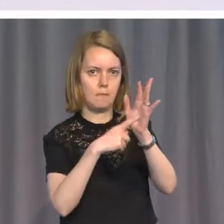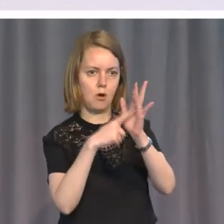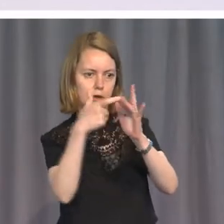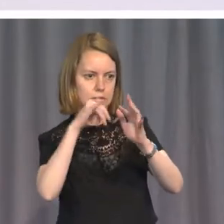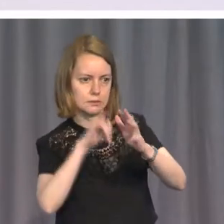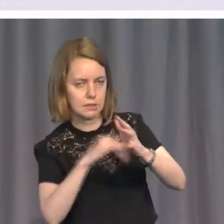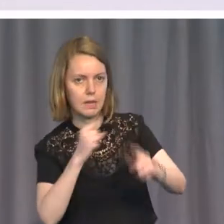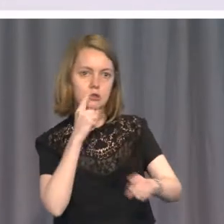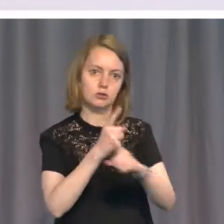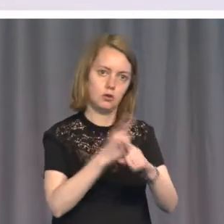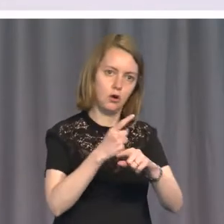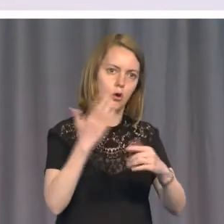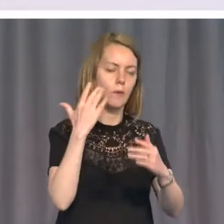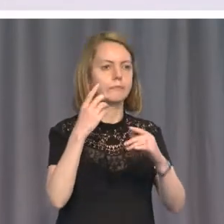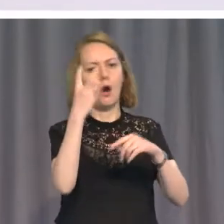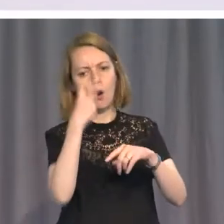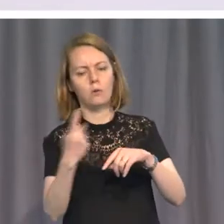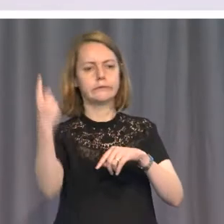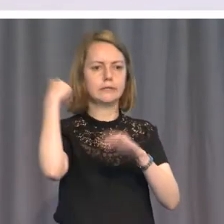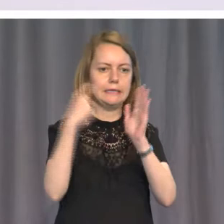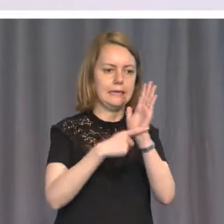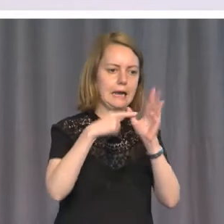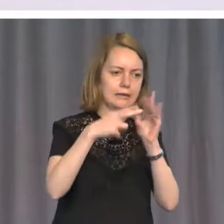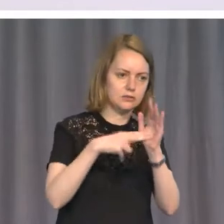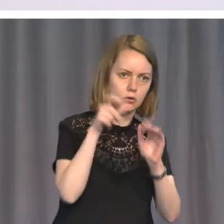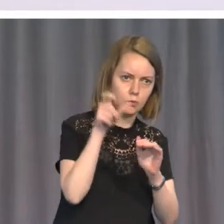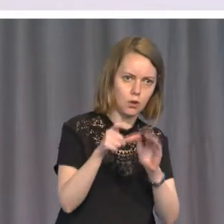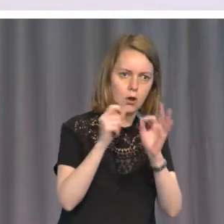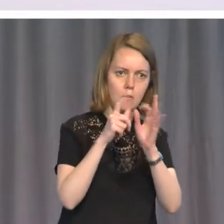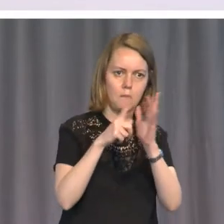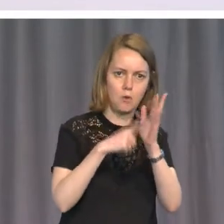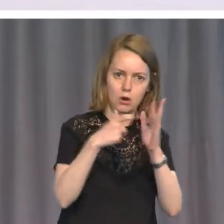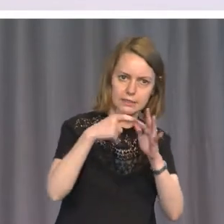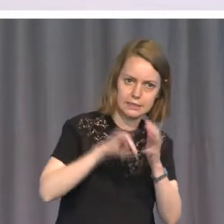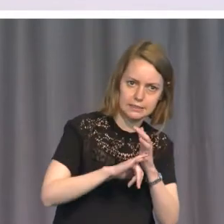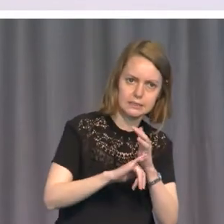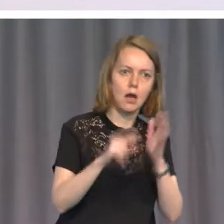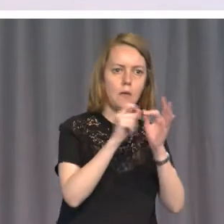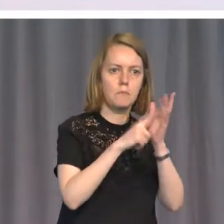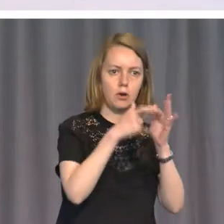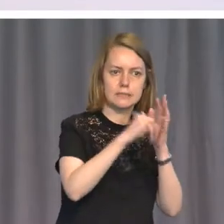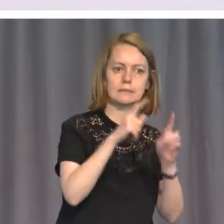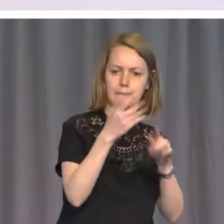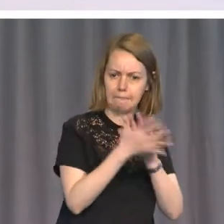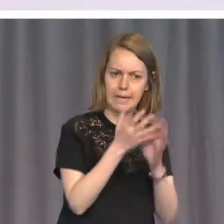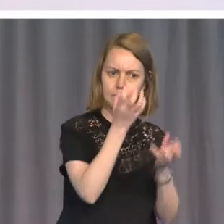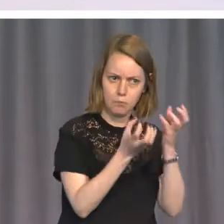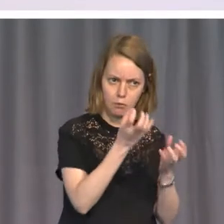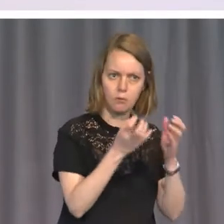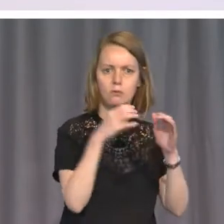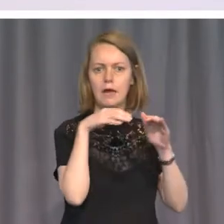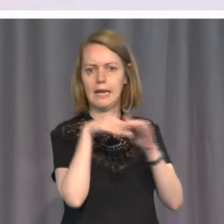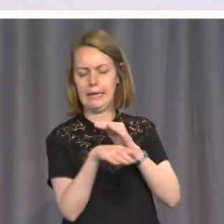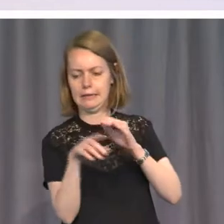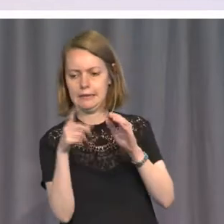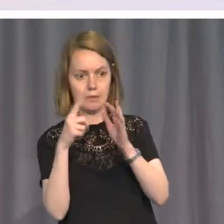good old English word bollocks, how it had been used in the meaning of testicles in the Caxton edition